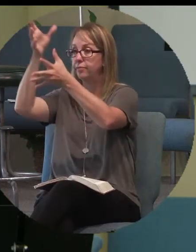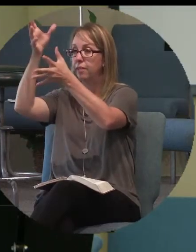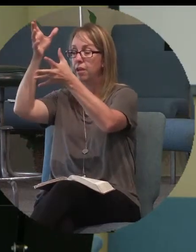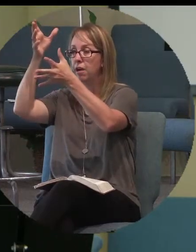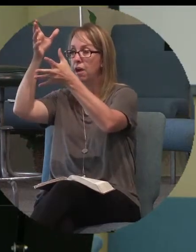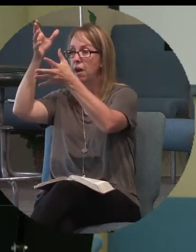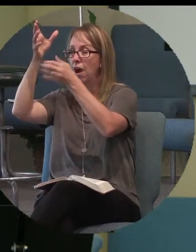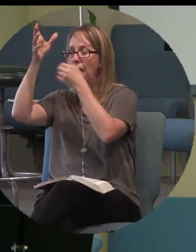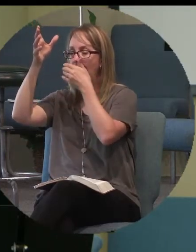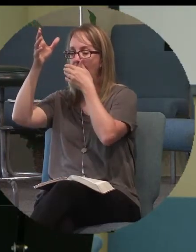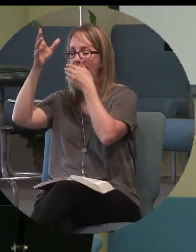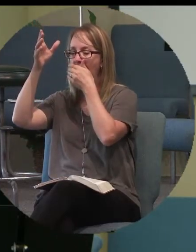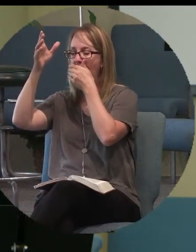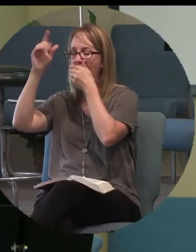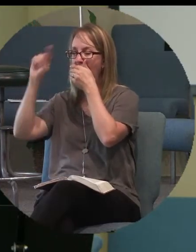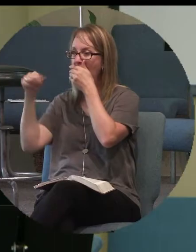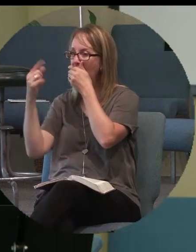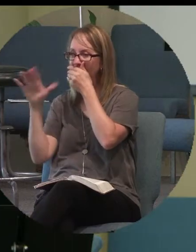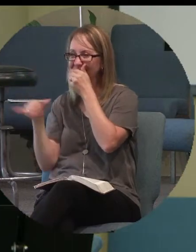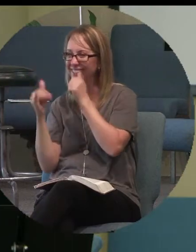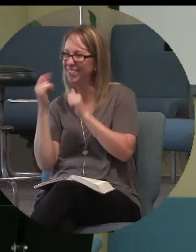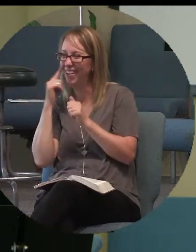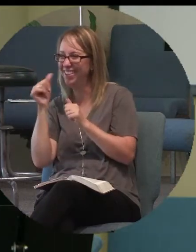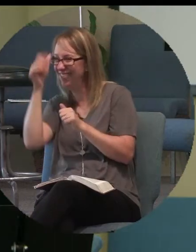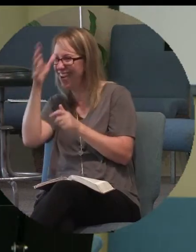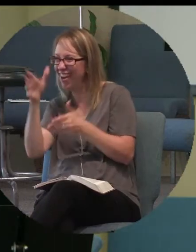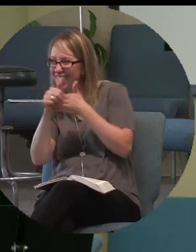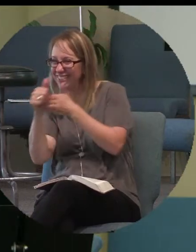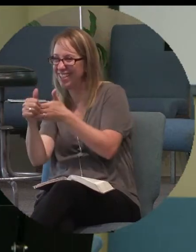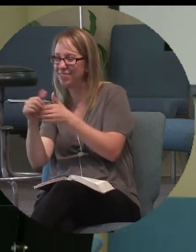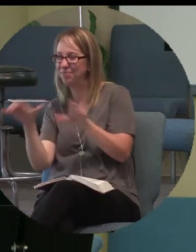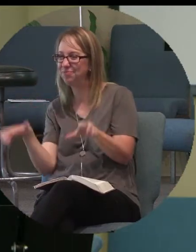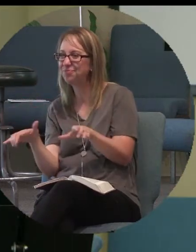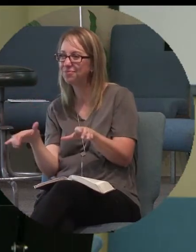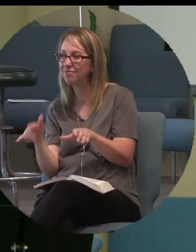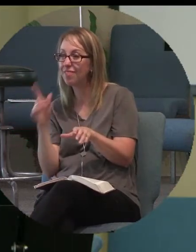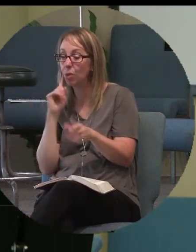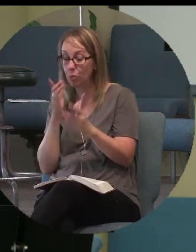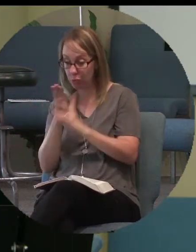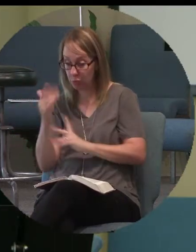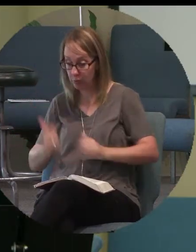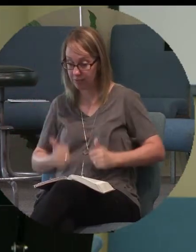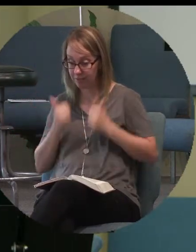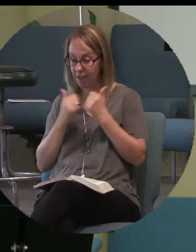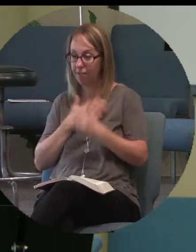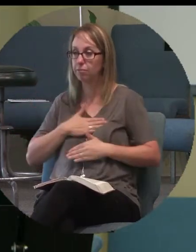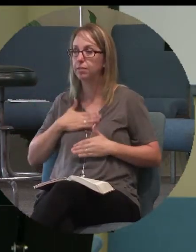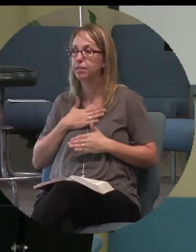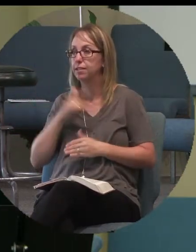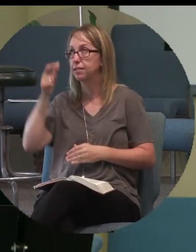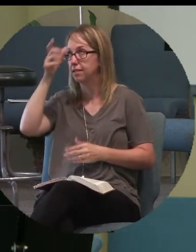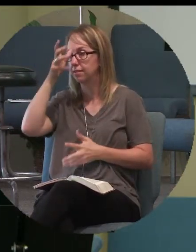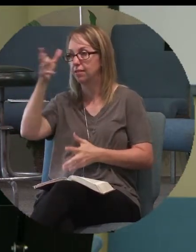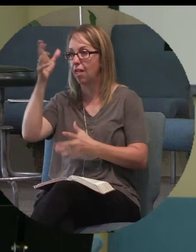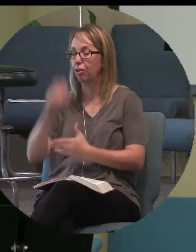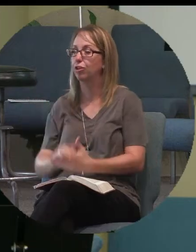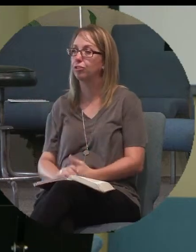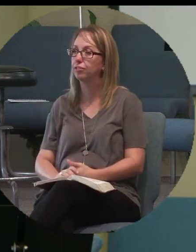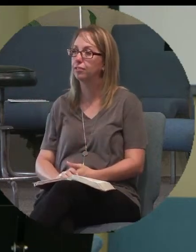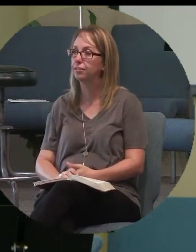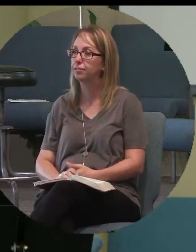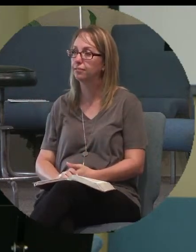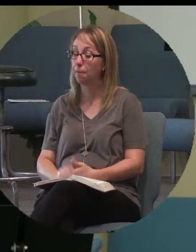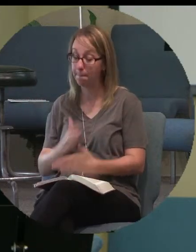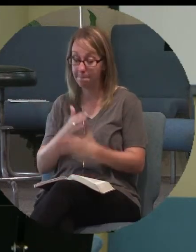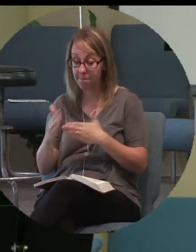says he only did what the Father led him to do. So he lived his life pleasing the Father. And so in the